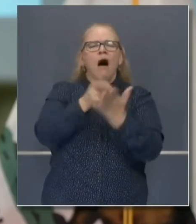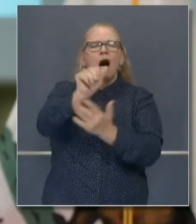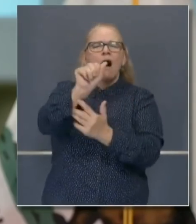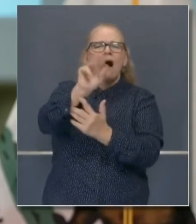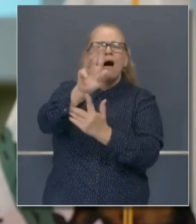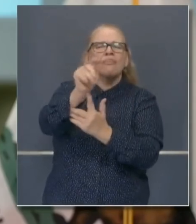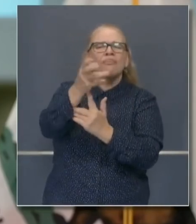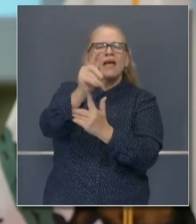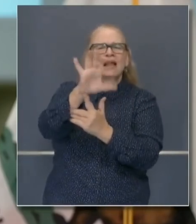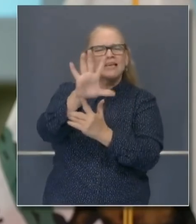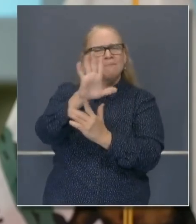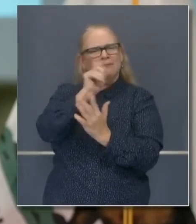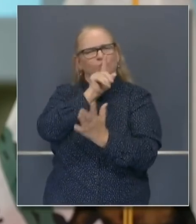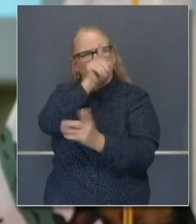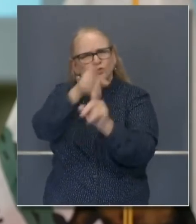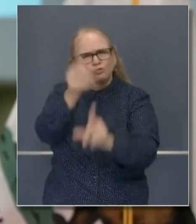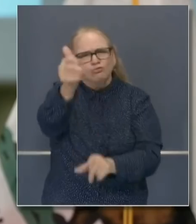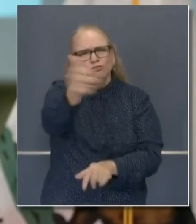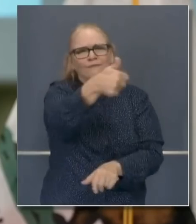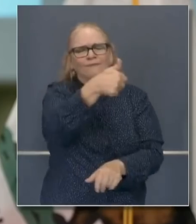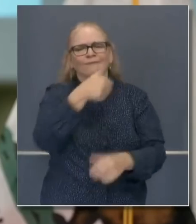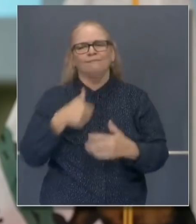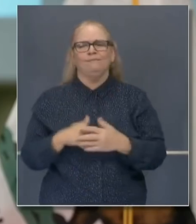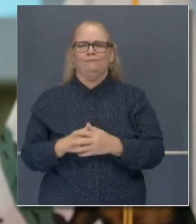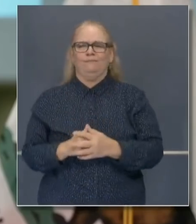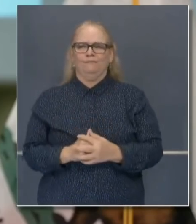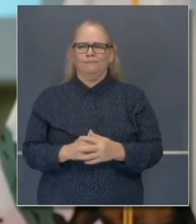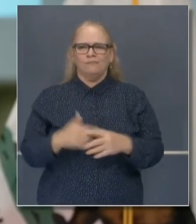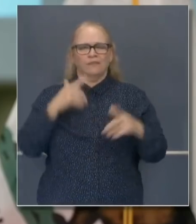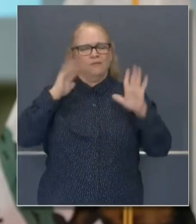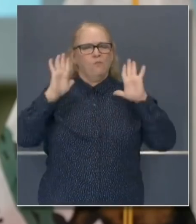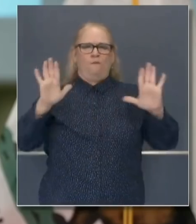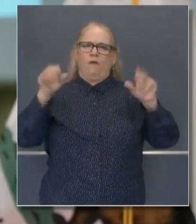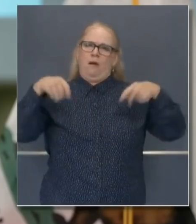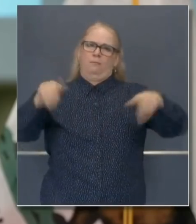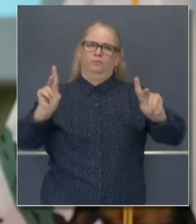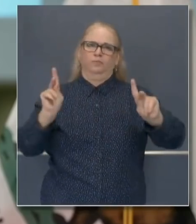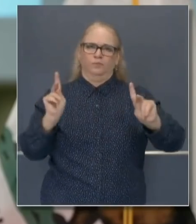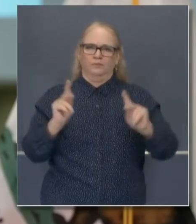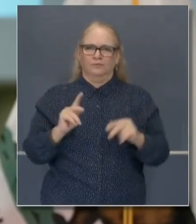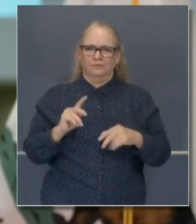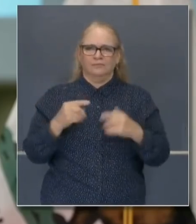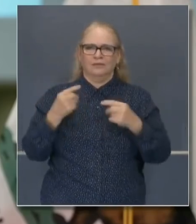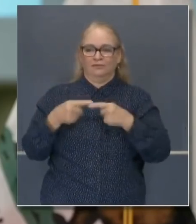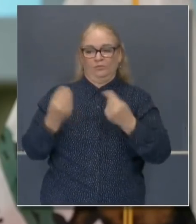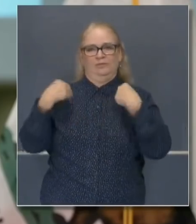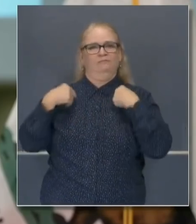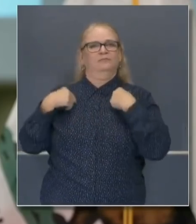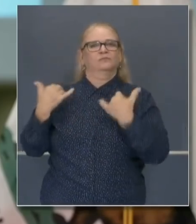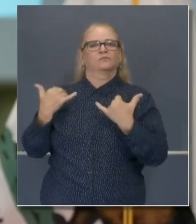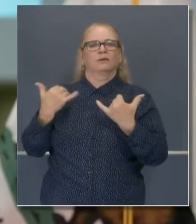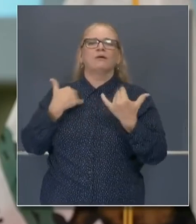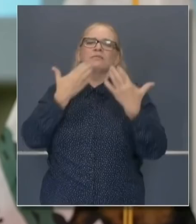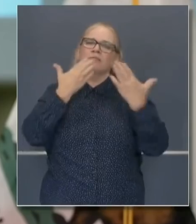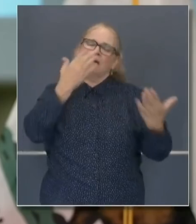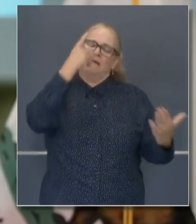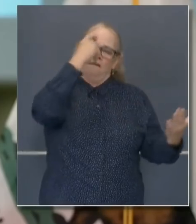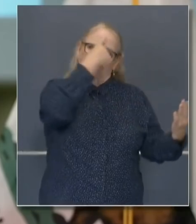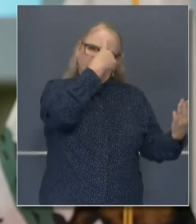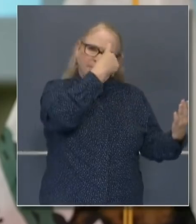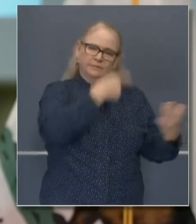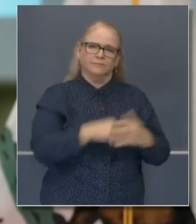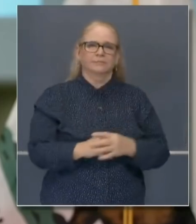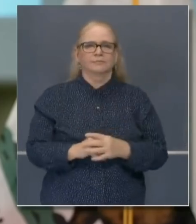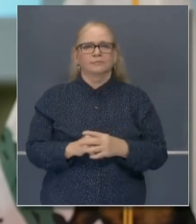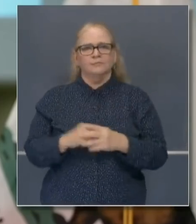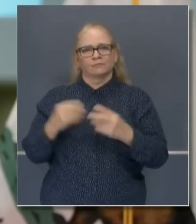extraordinary opportunity I'm being offered today. I thank you, Governor Newsom, for seeing me. And I will